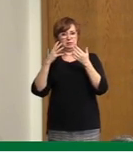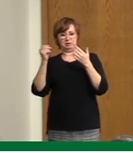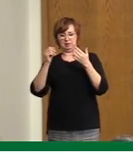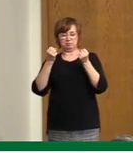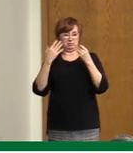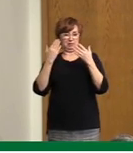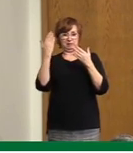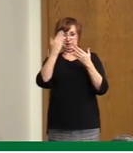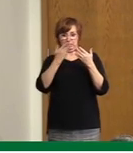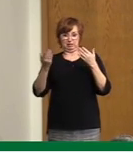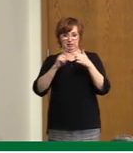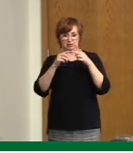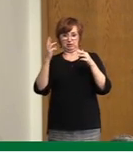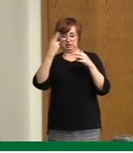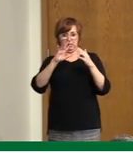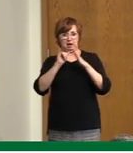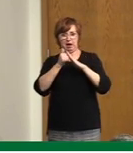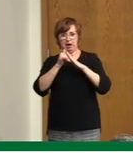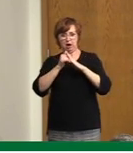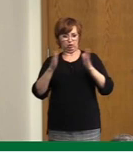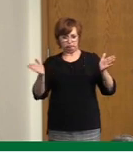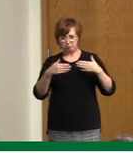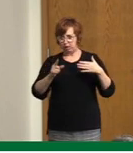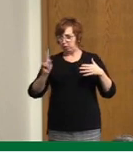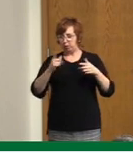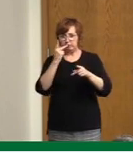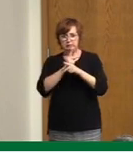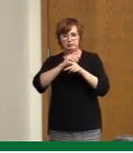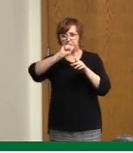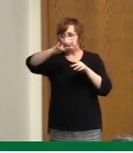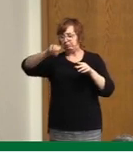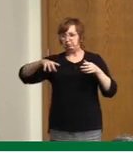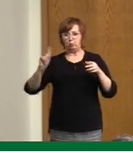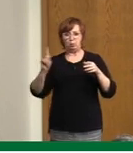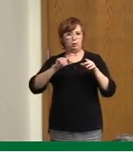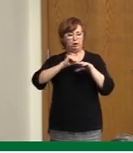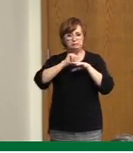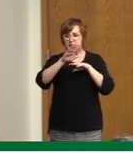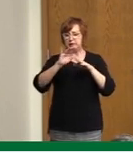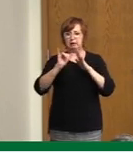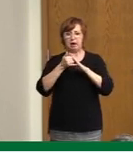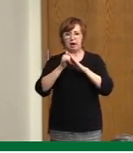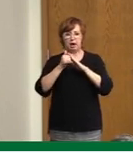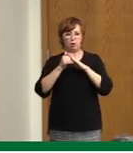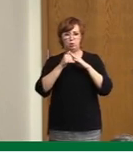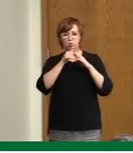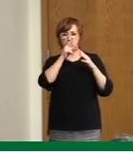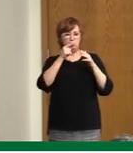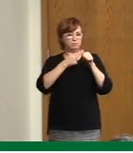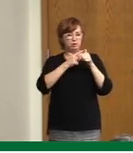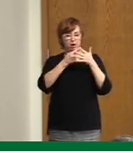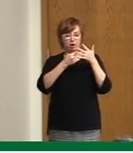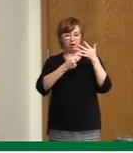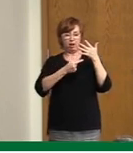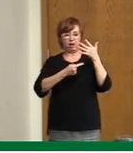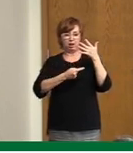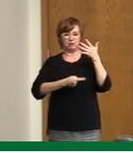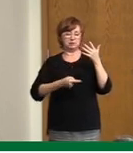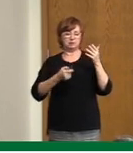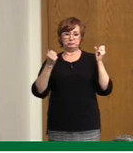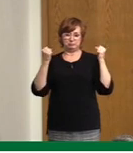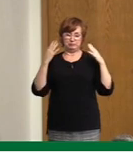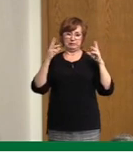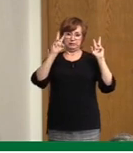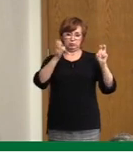we will be ready. Premier Mo and I have directed all necessary resources be directed to this